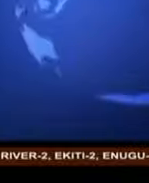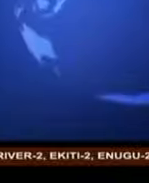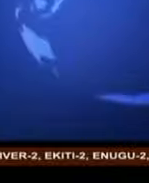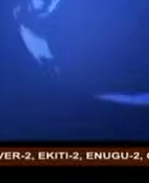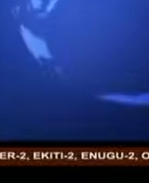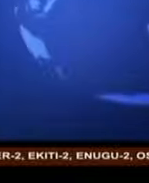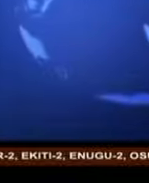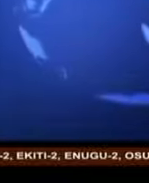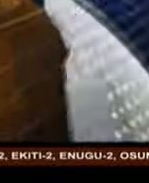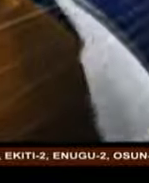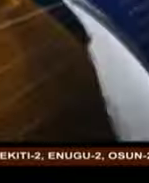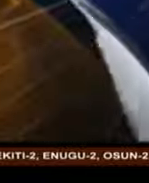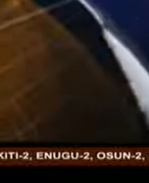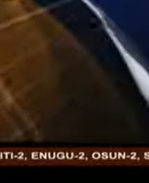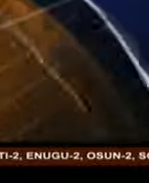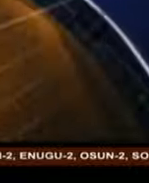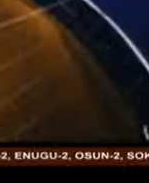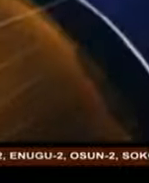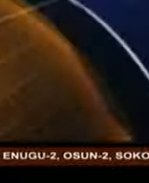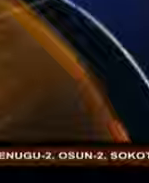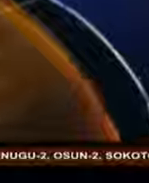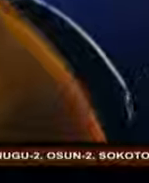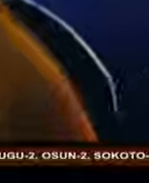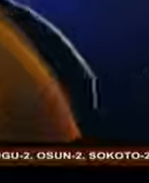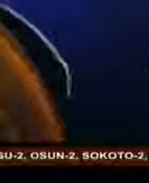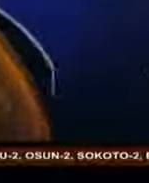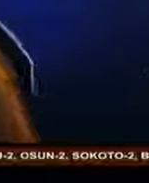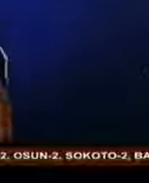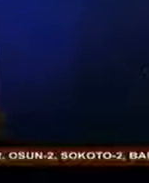strategy amidst the COVID-19 crisis.